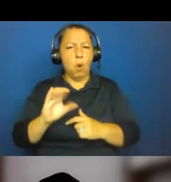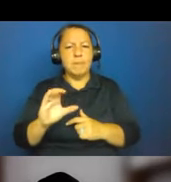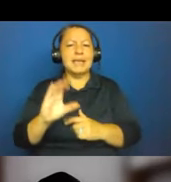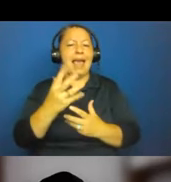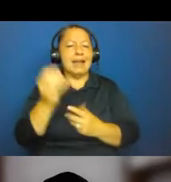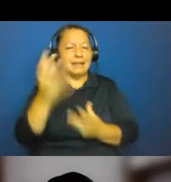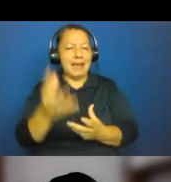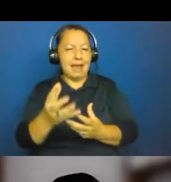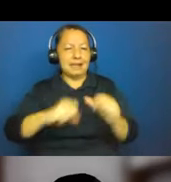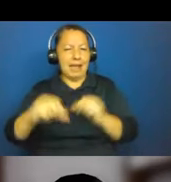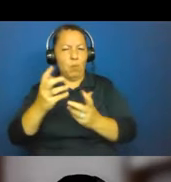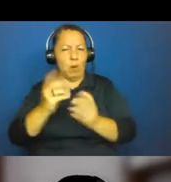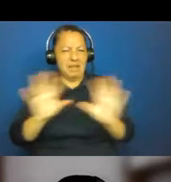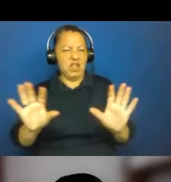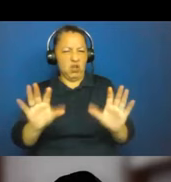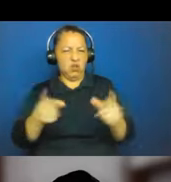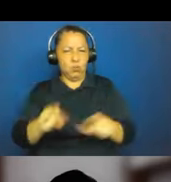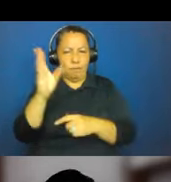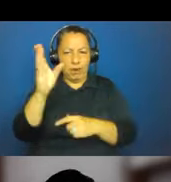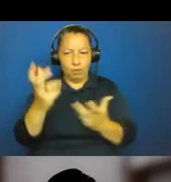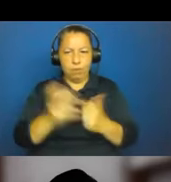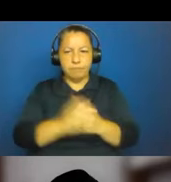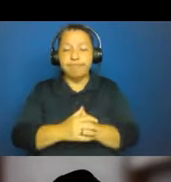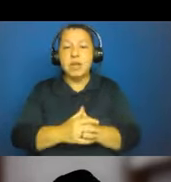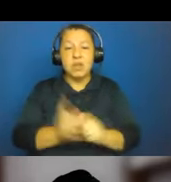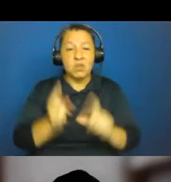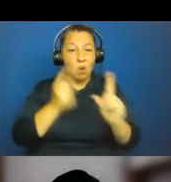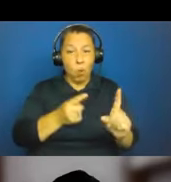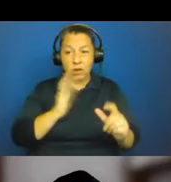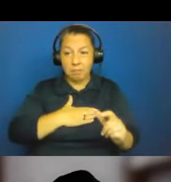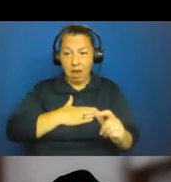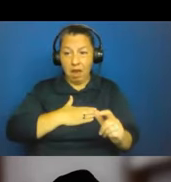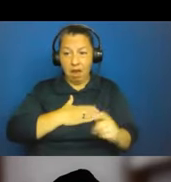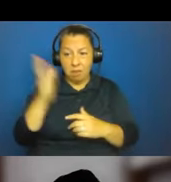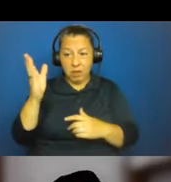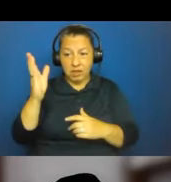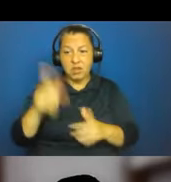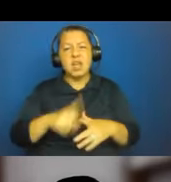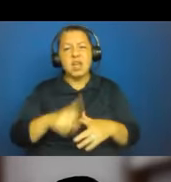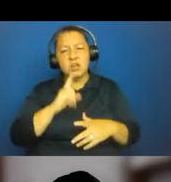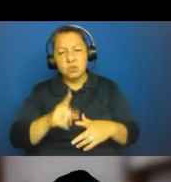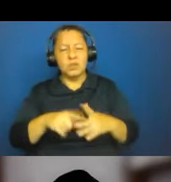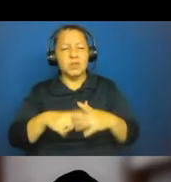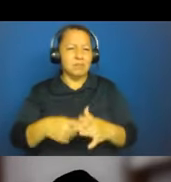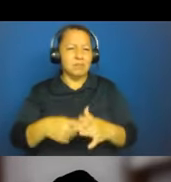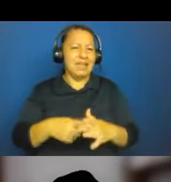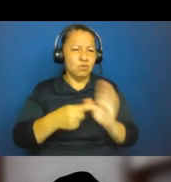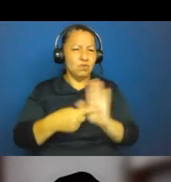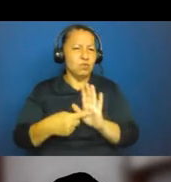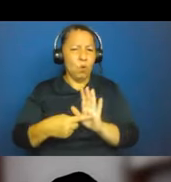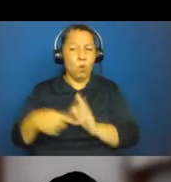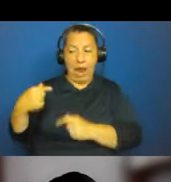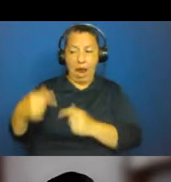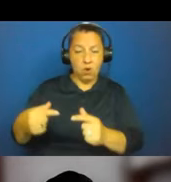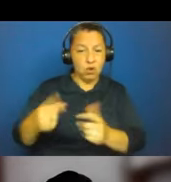today during the presentation. And basically, the point of this presentation is to try to show that while heritage research has been